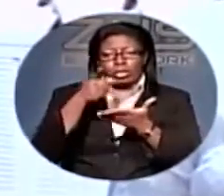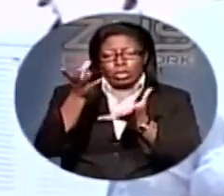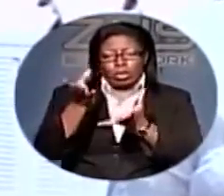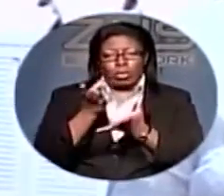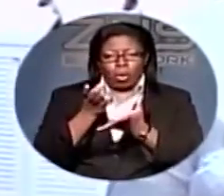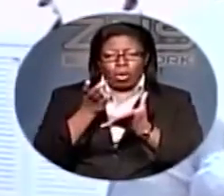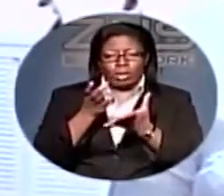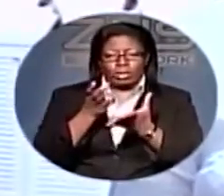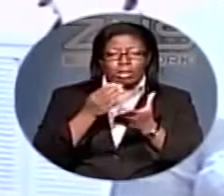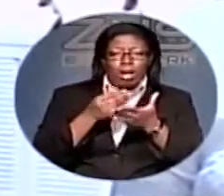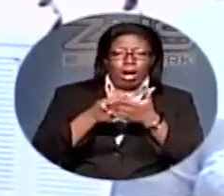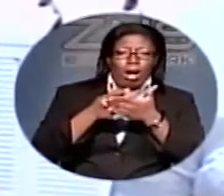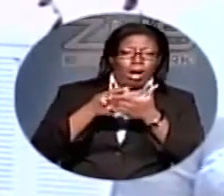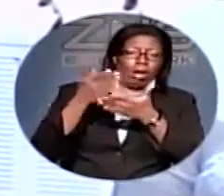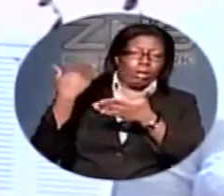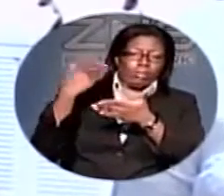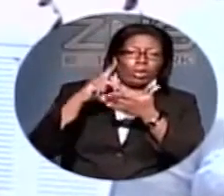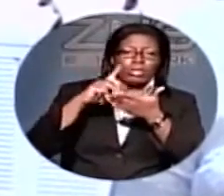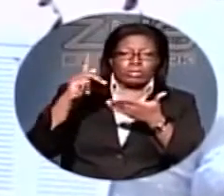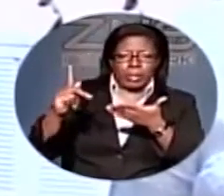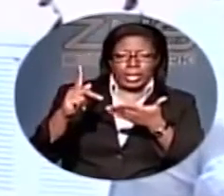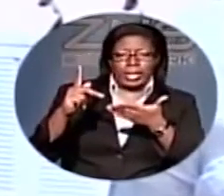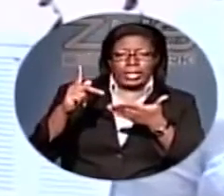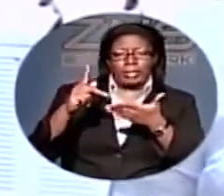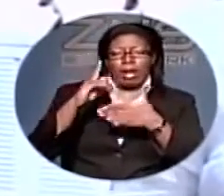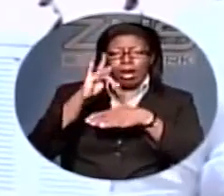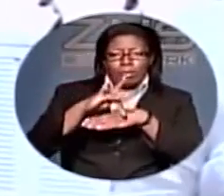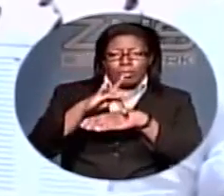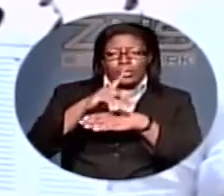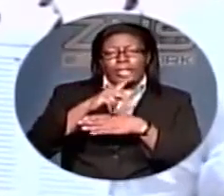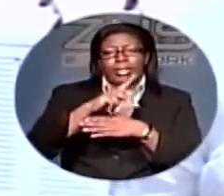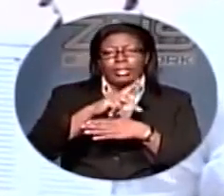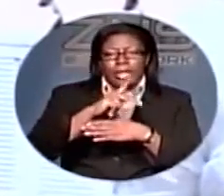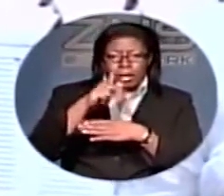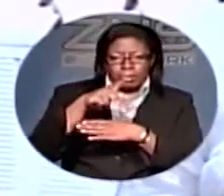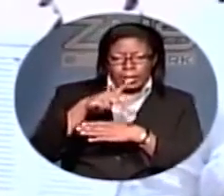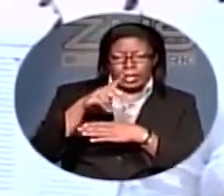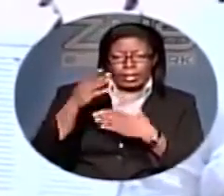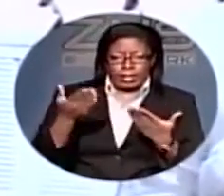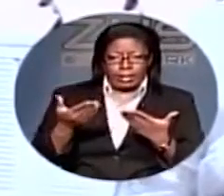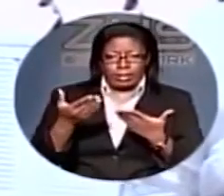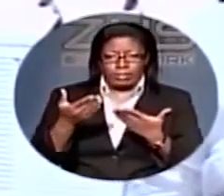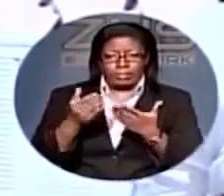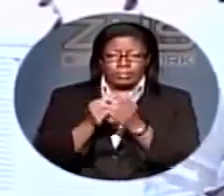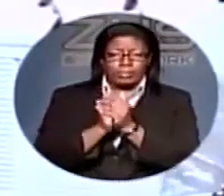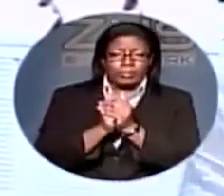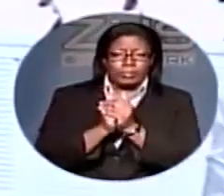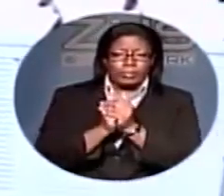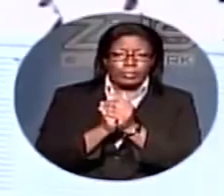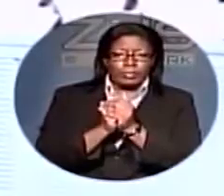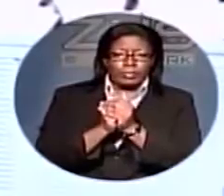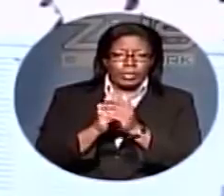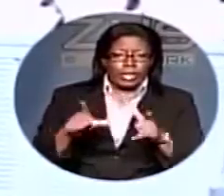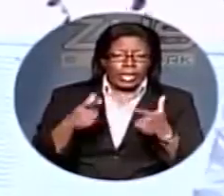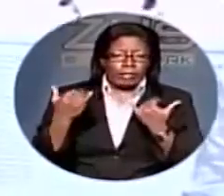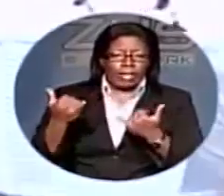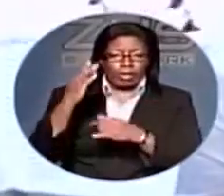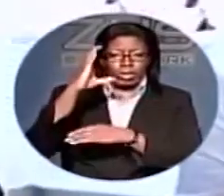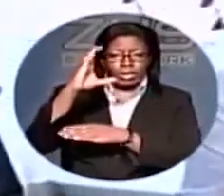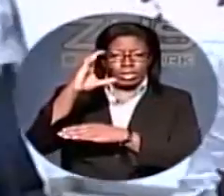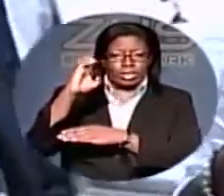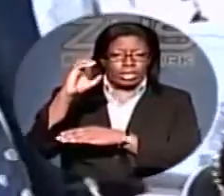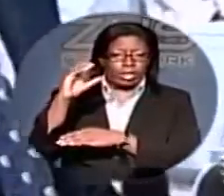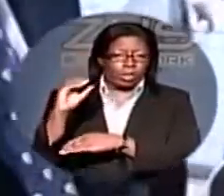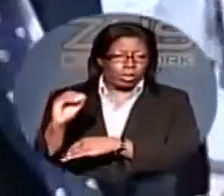if you're a postpaid or prepaid customer right here at the Gateway of Nassau on Bay and George Streets. Joining me live right now is the CEO of